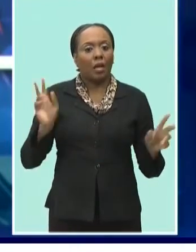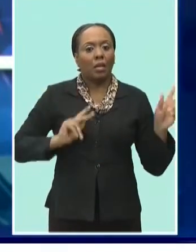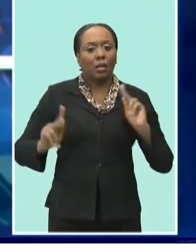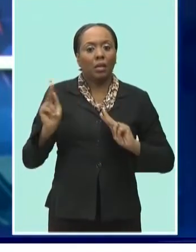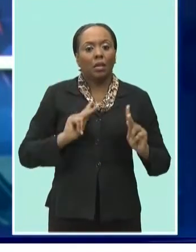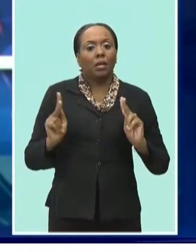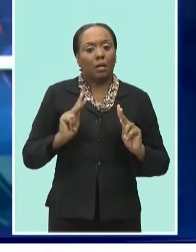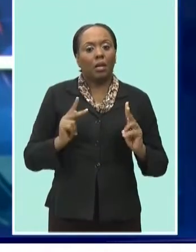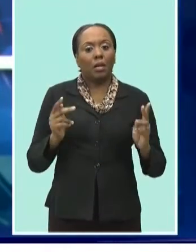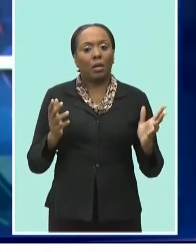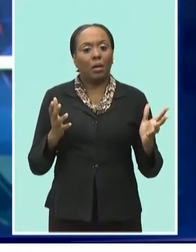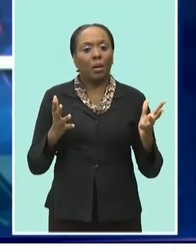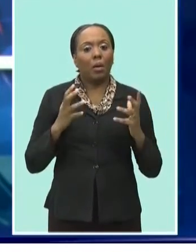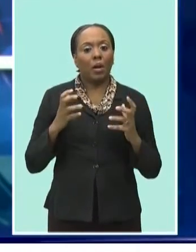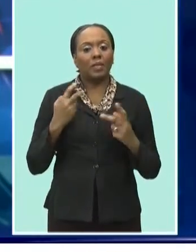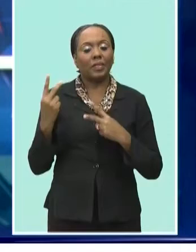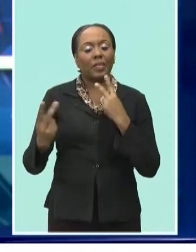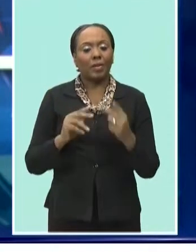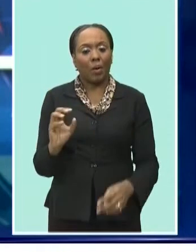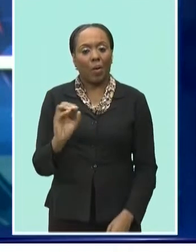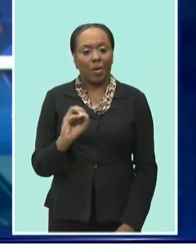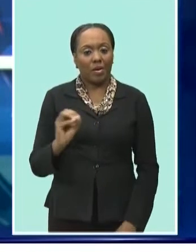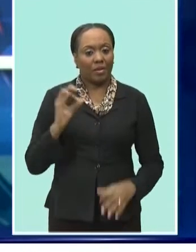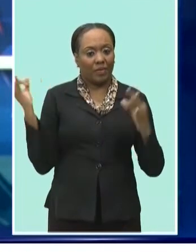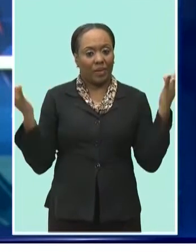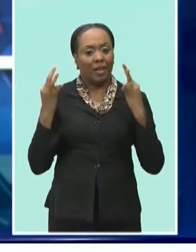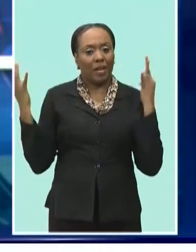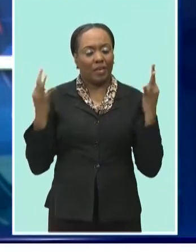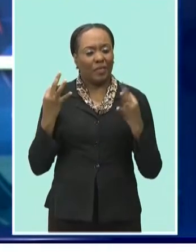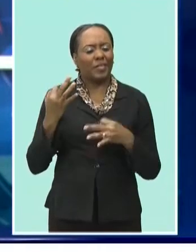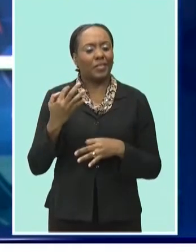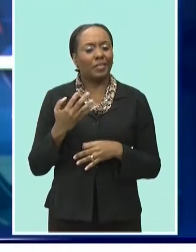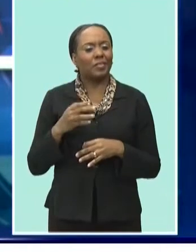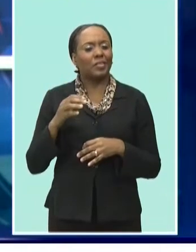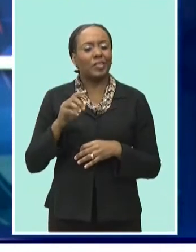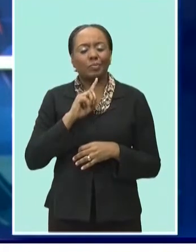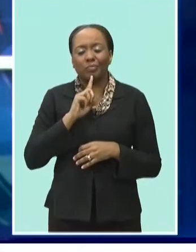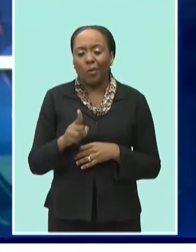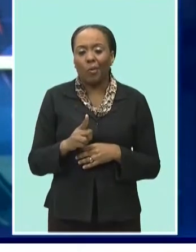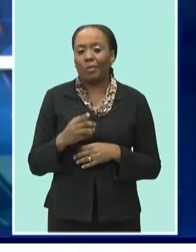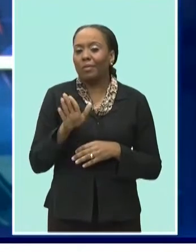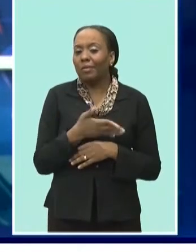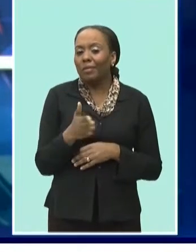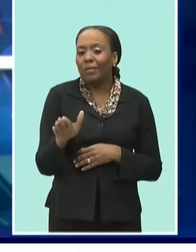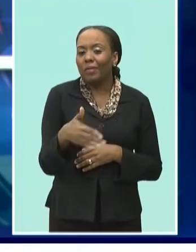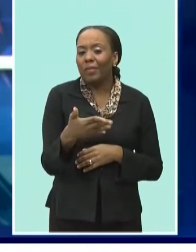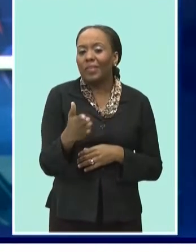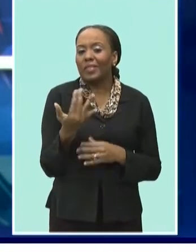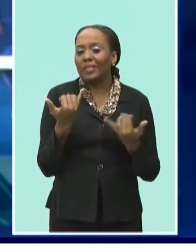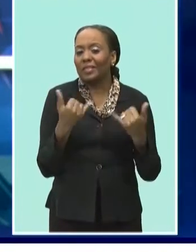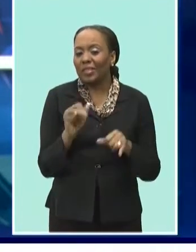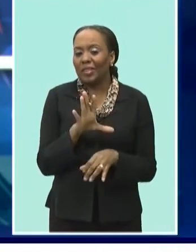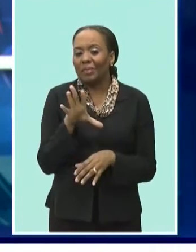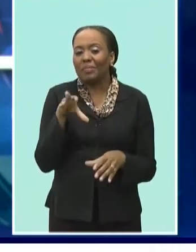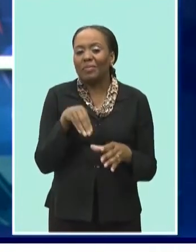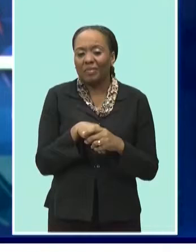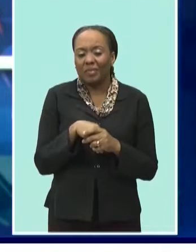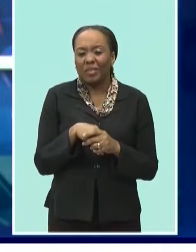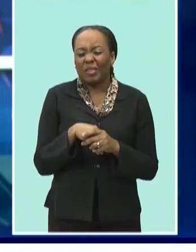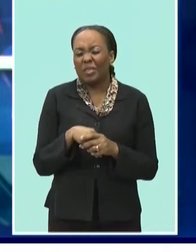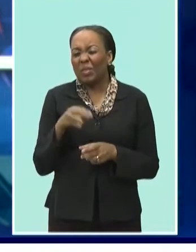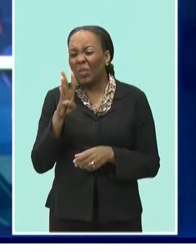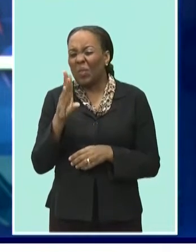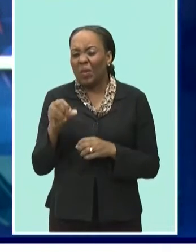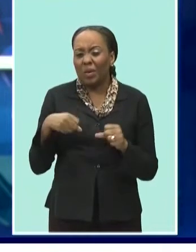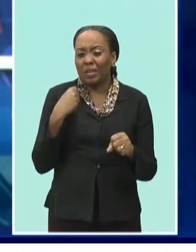rebranded Oystens Festival have been assured that fish, the essence of the event for which it is known over its four decades, is